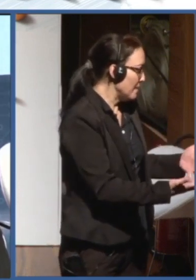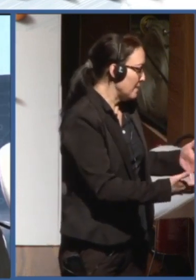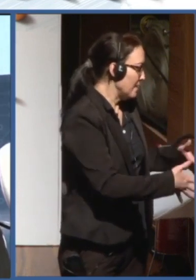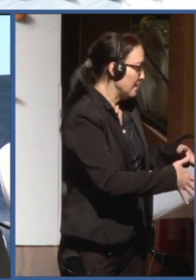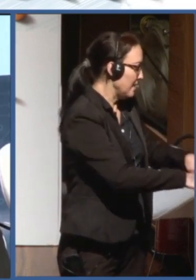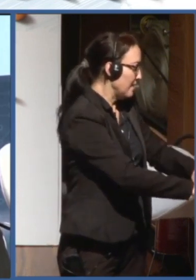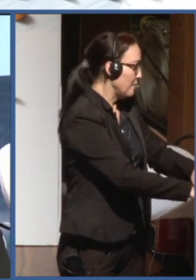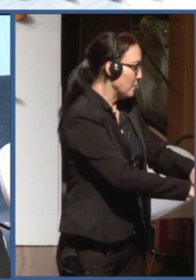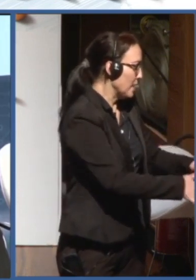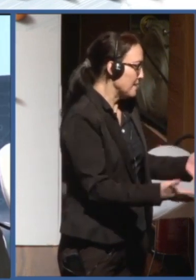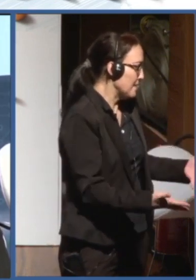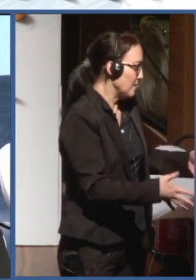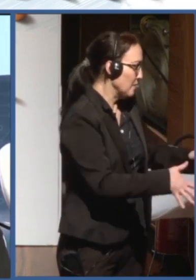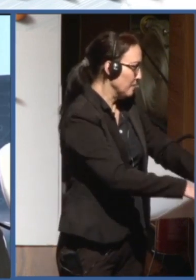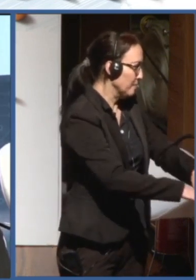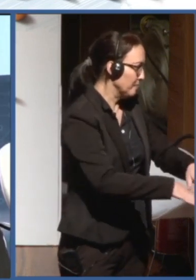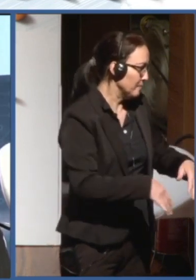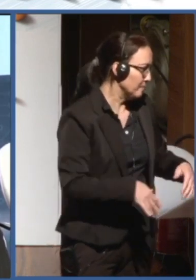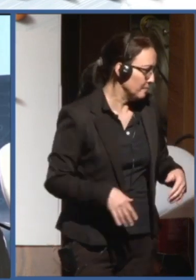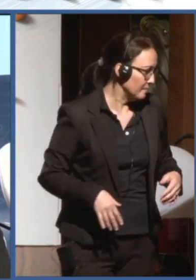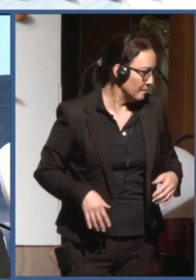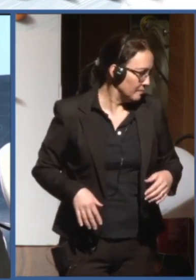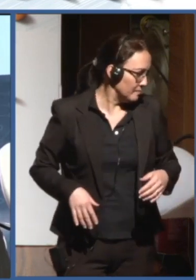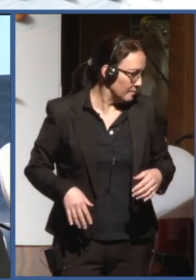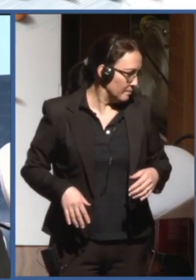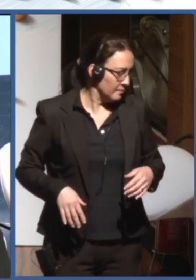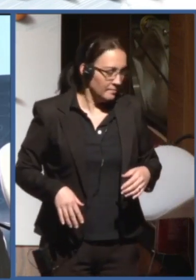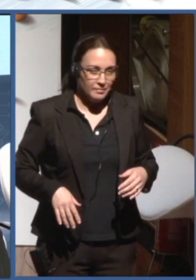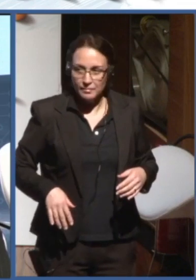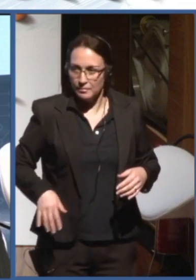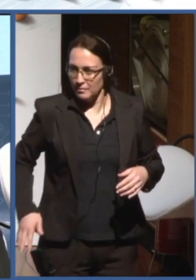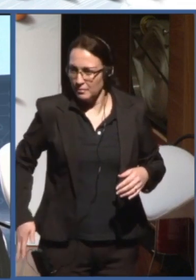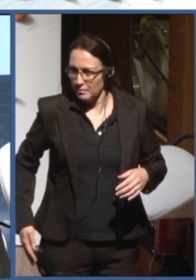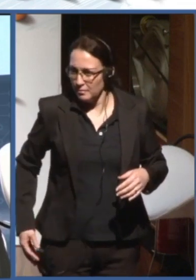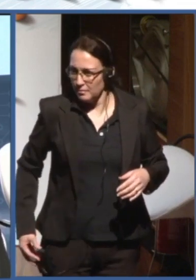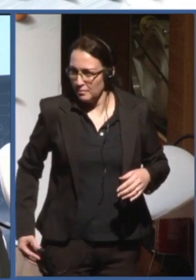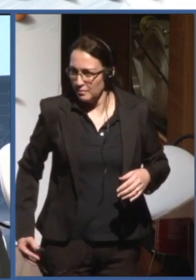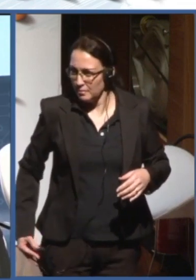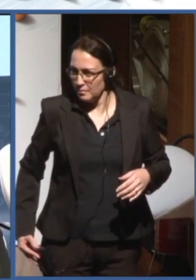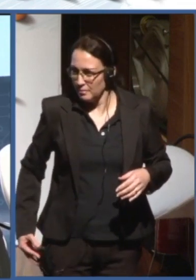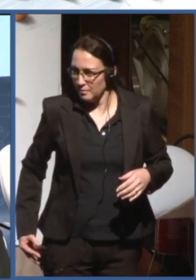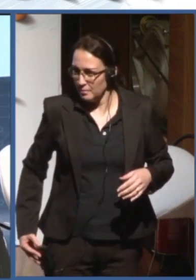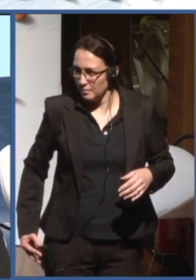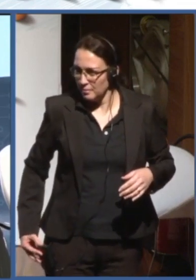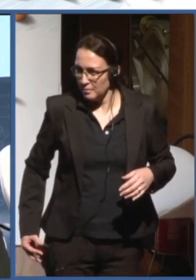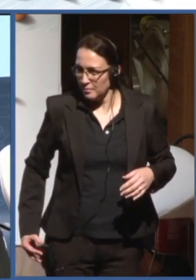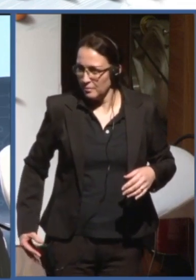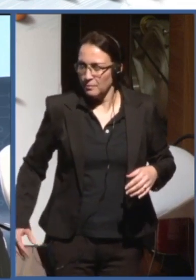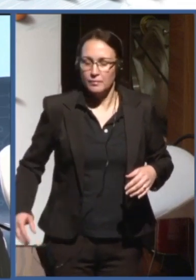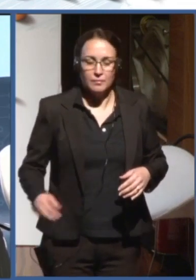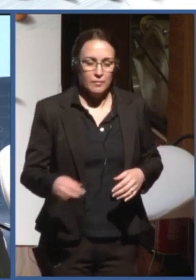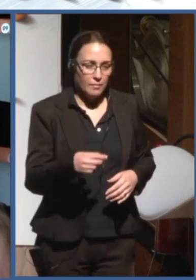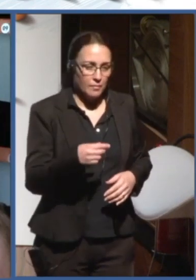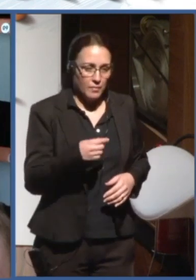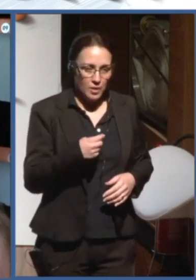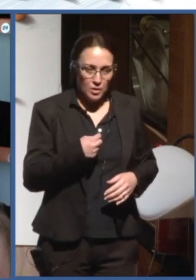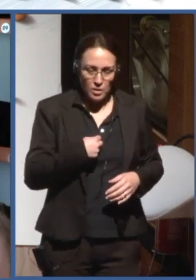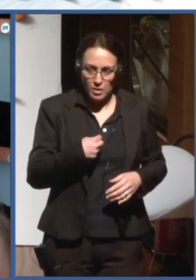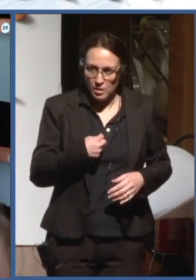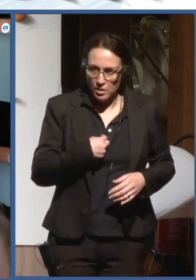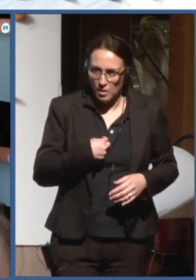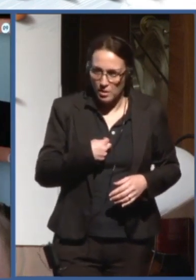Hello. Good morning. My name is Elba Yugar Flores. I'm from Bolivia. I'm of research